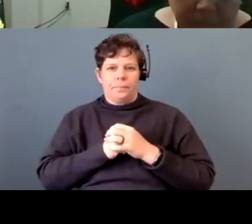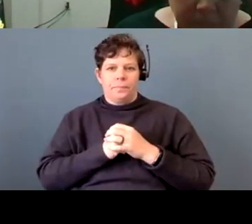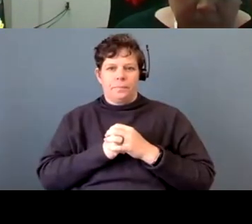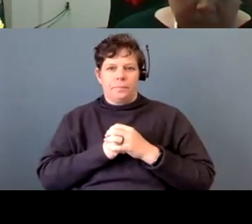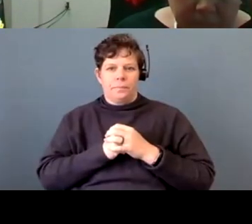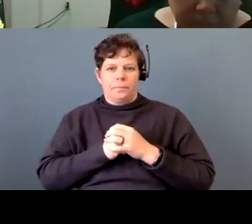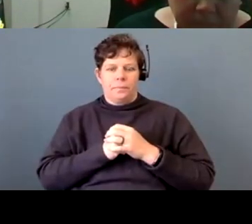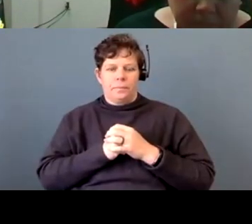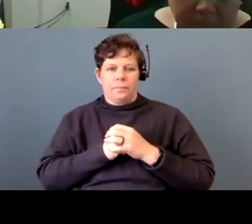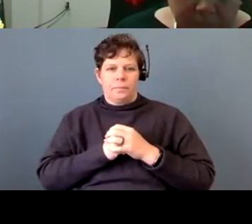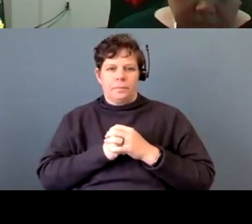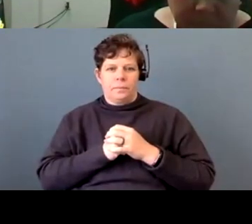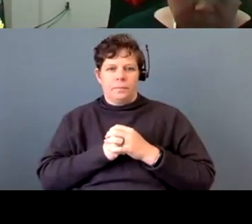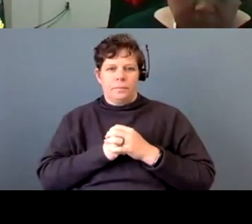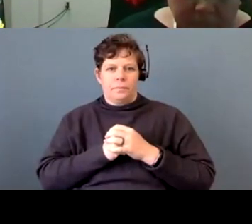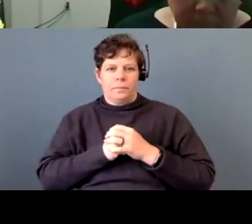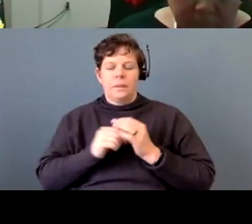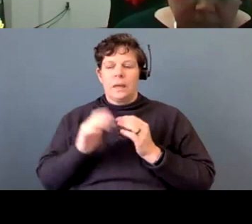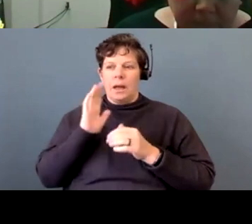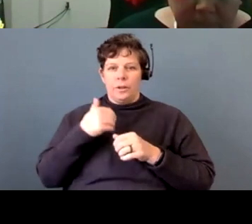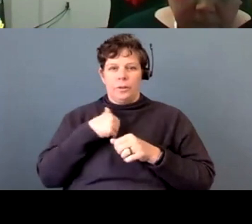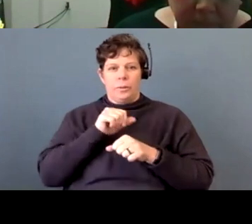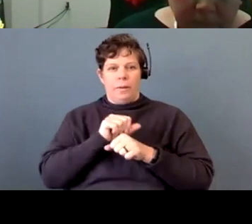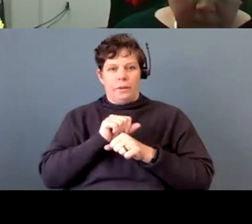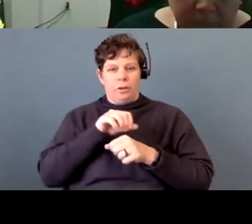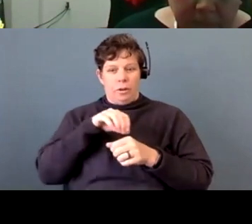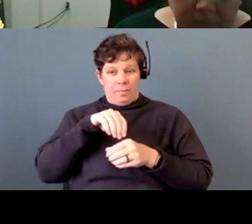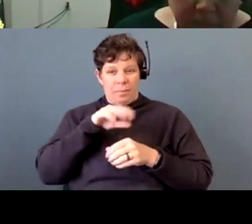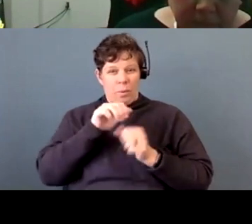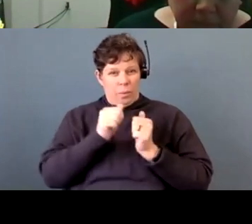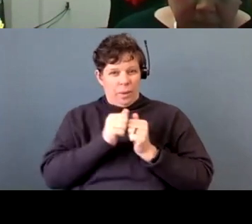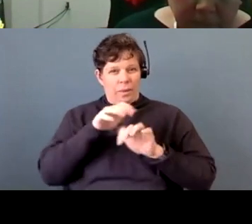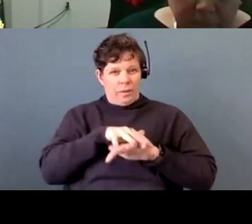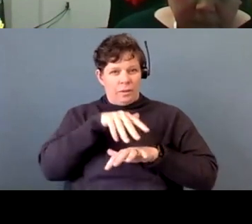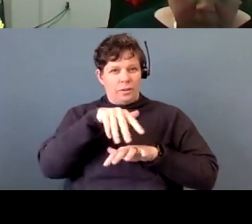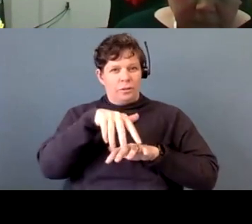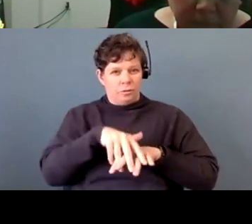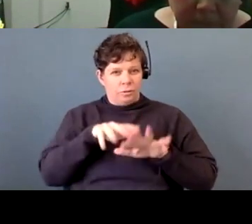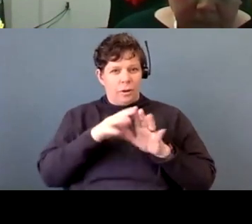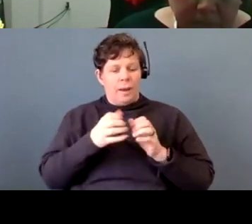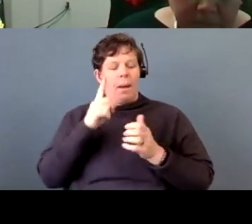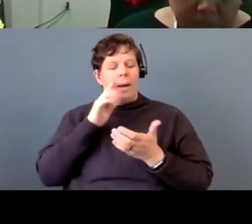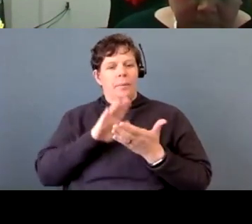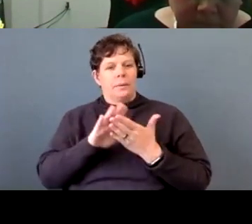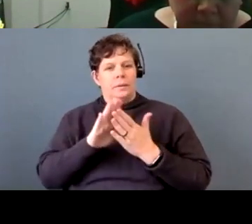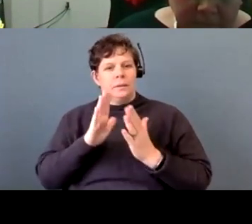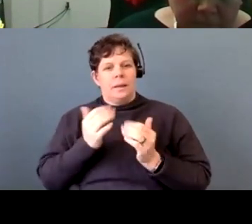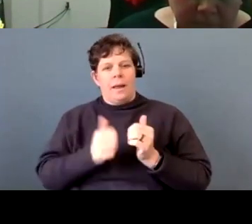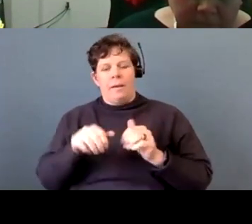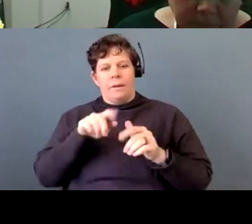I used to have this job within the tribe and I was a janitor for years. And every time I would walk into the cop shop,